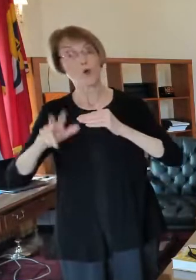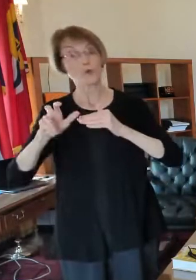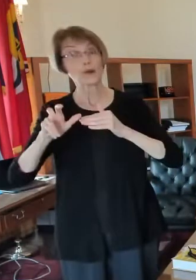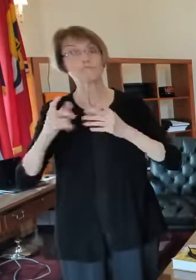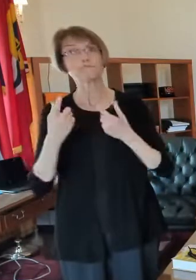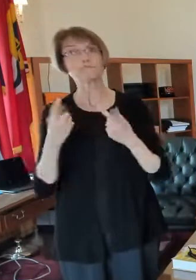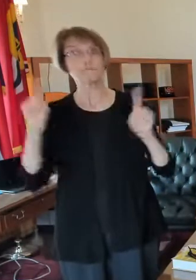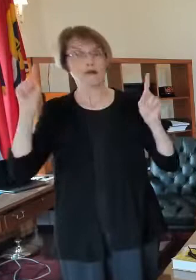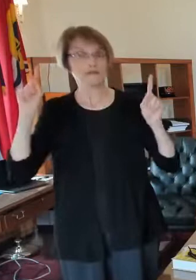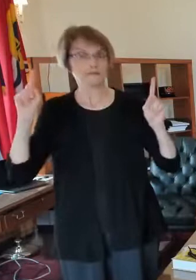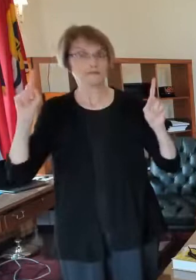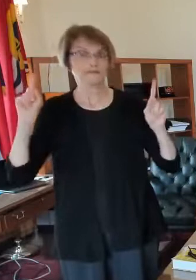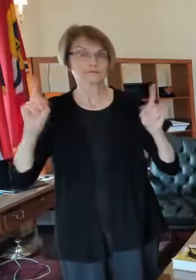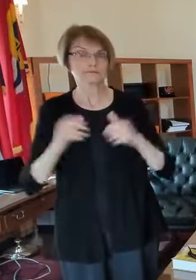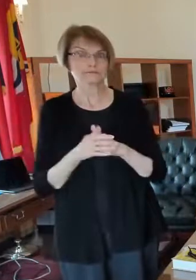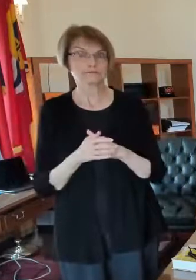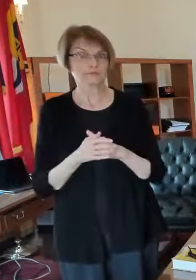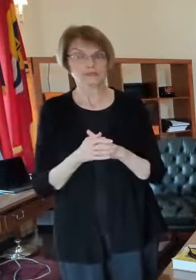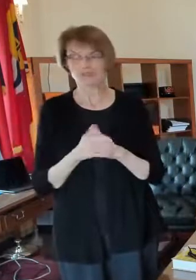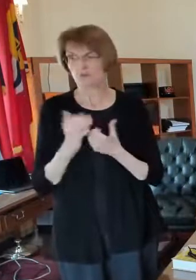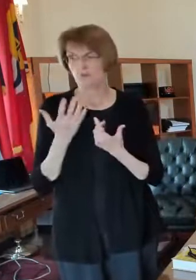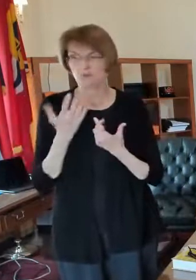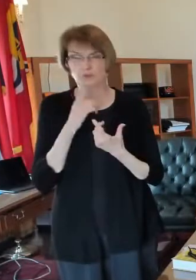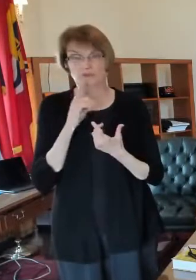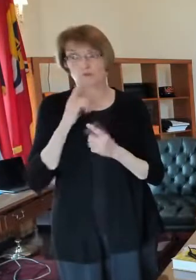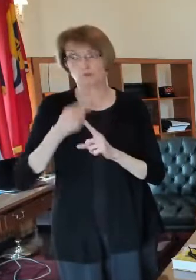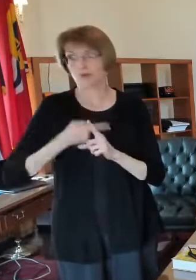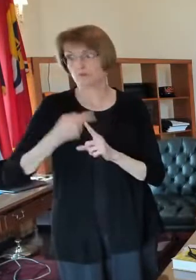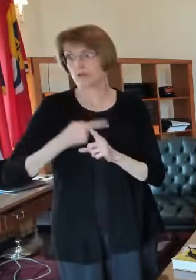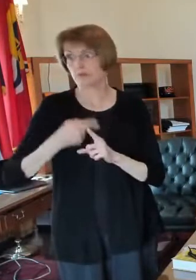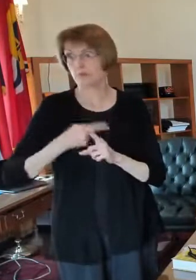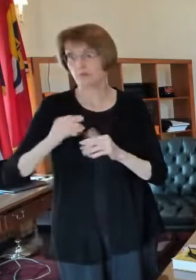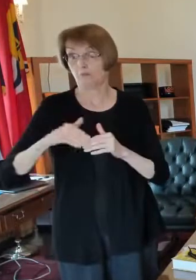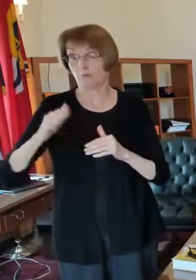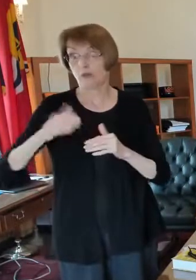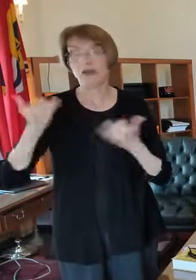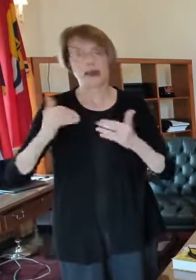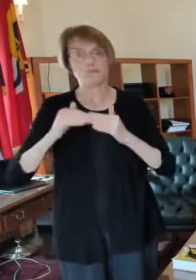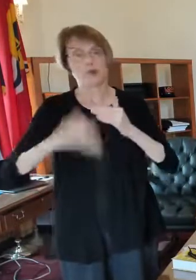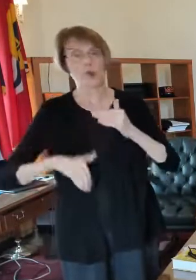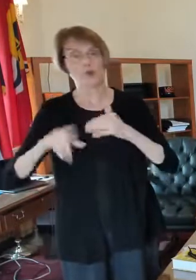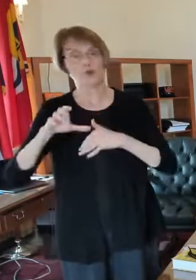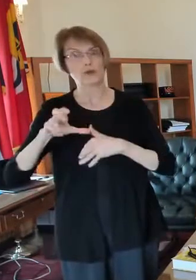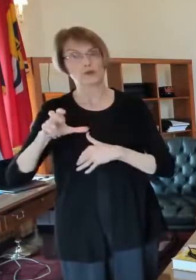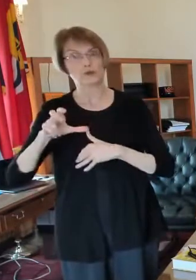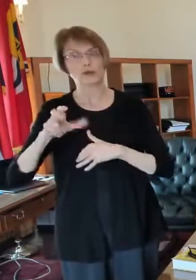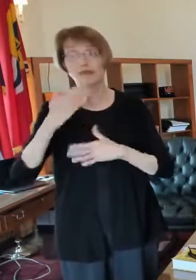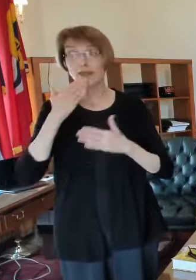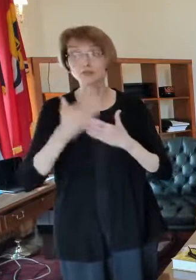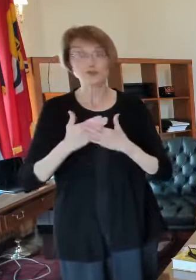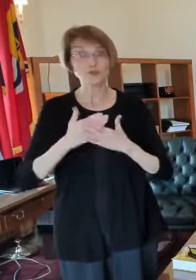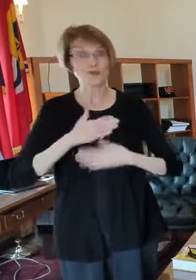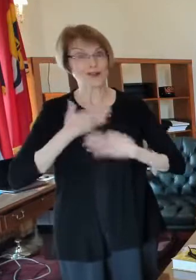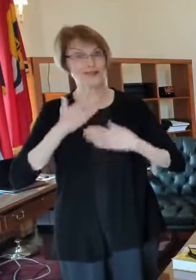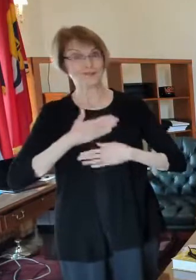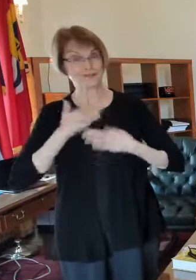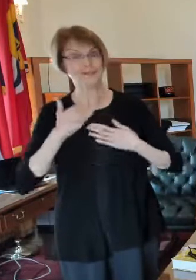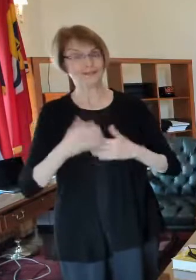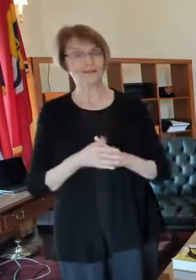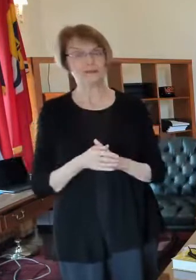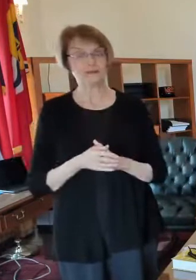uh in months and months and months and so that's that's good we're very happy about that now of that